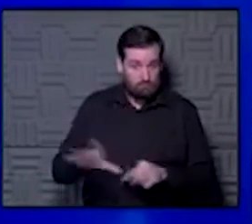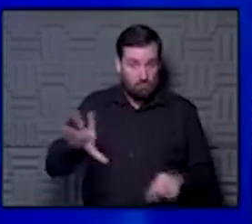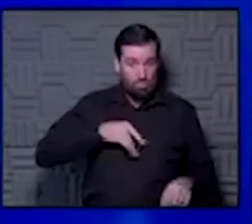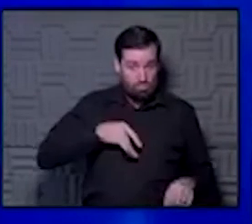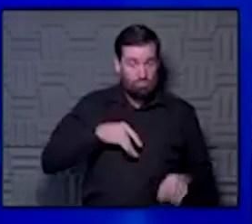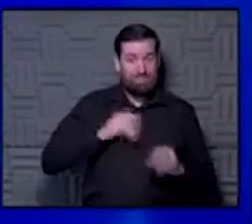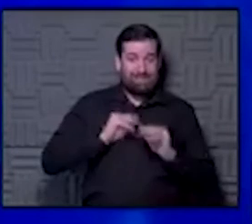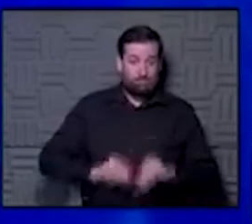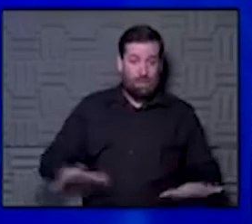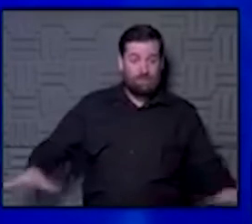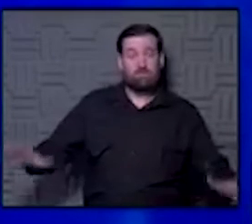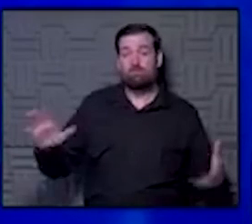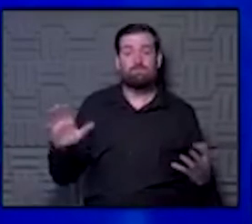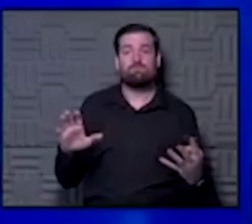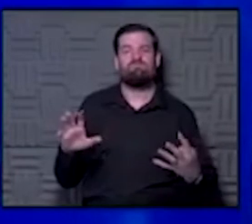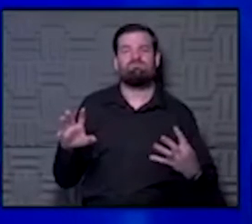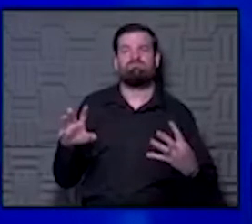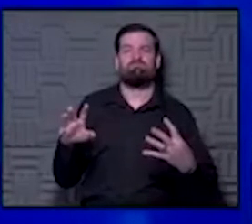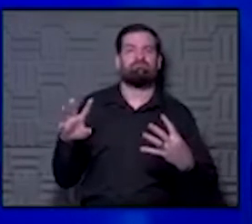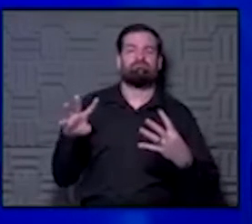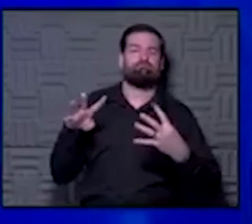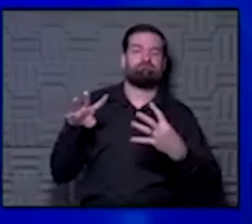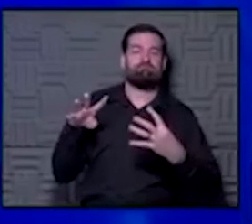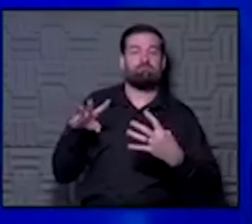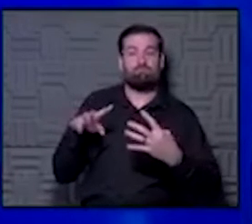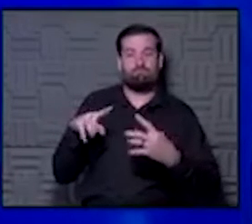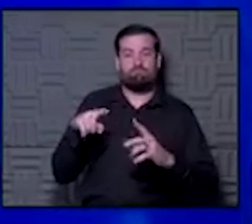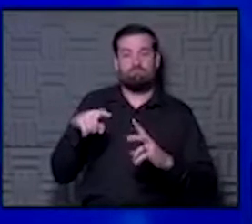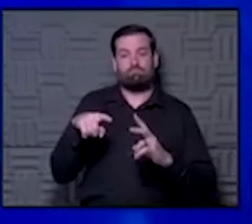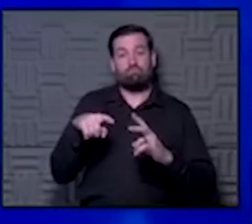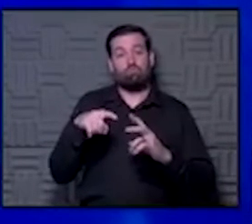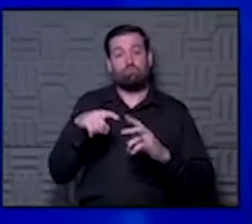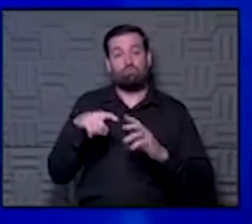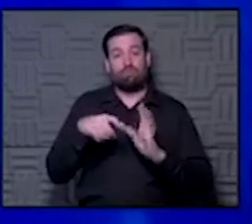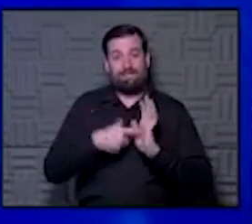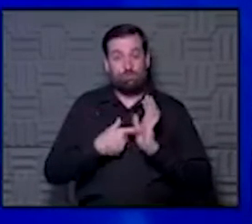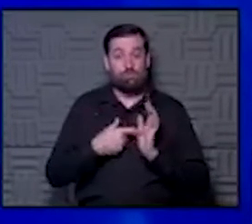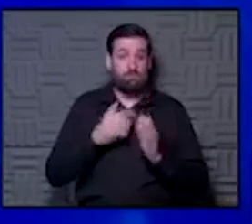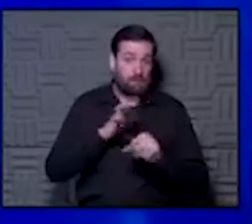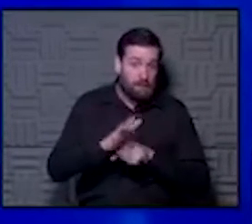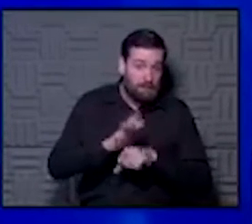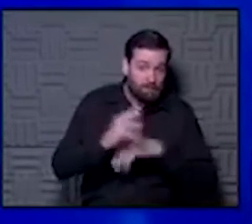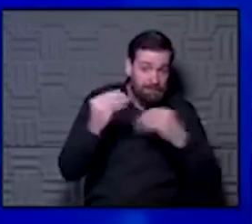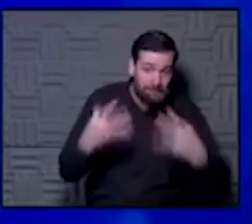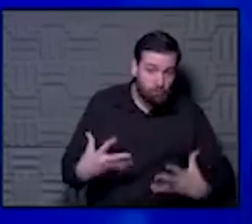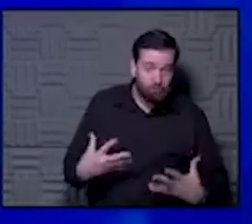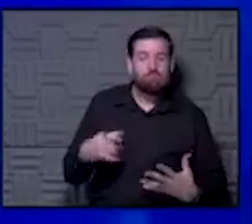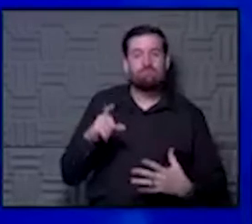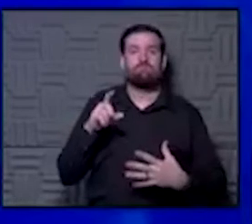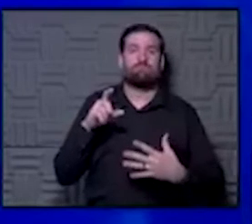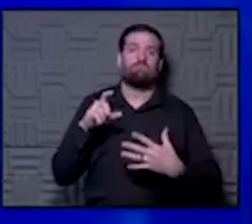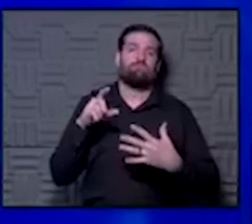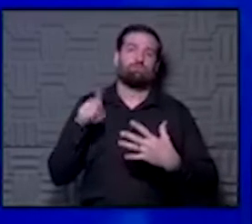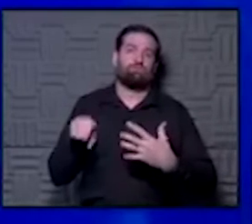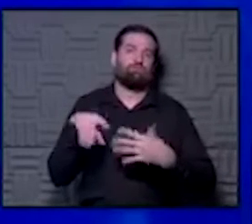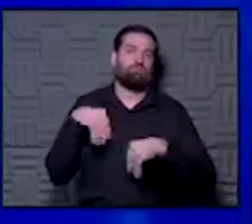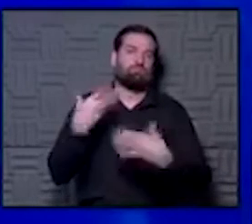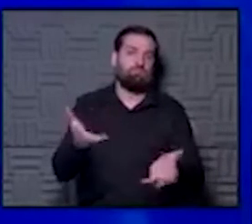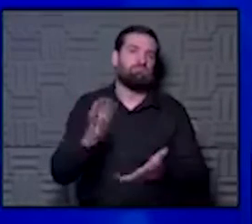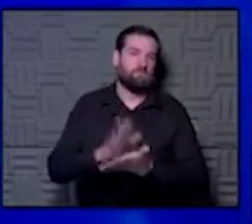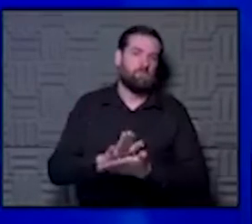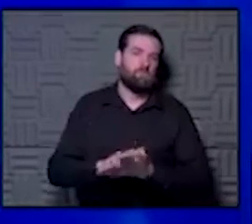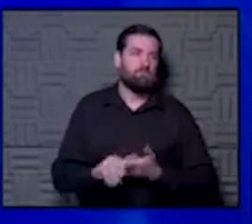it, that gating criteria for school should be if you have enough teachers to teach. He said that, that